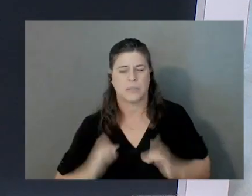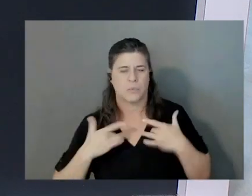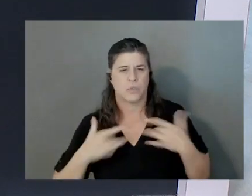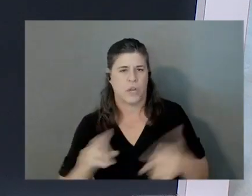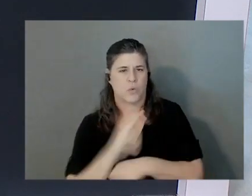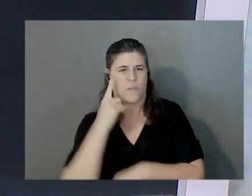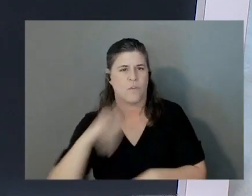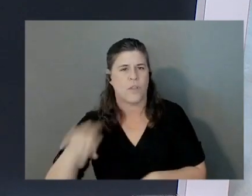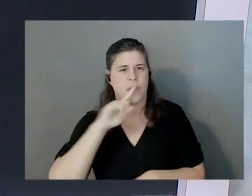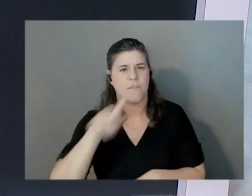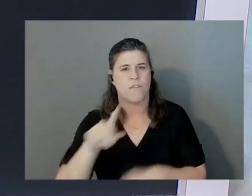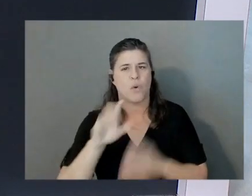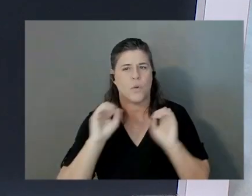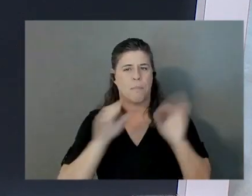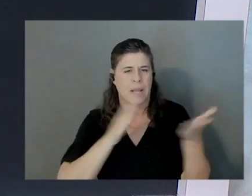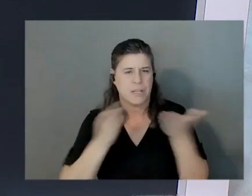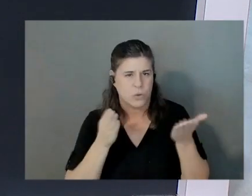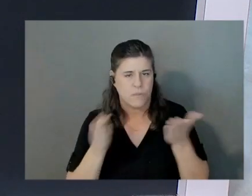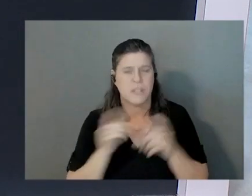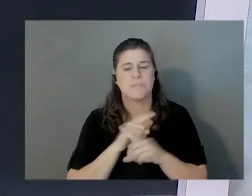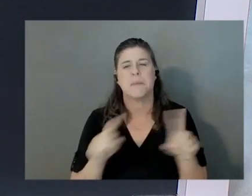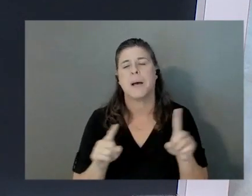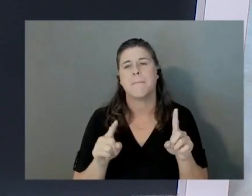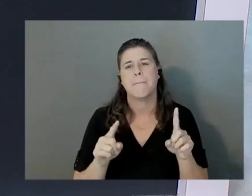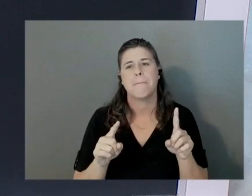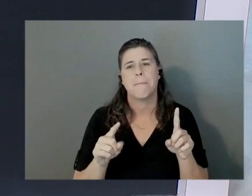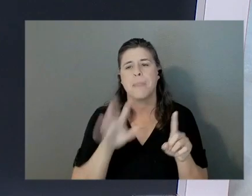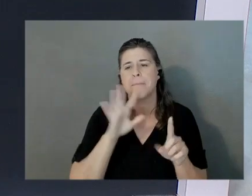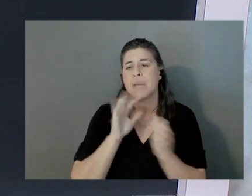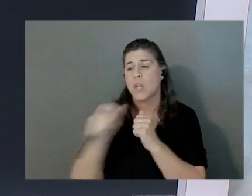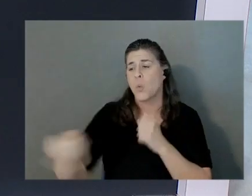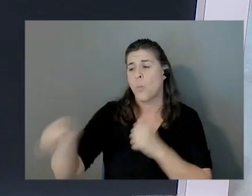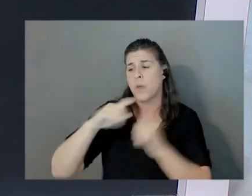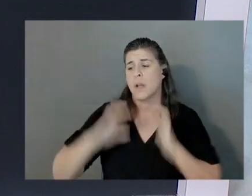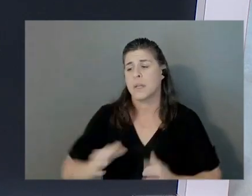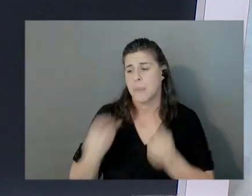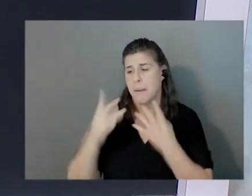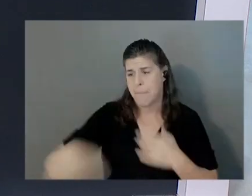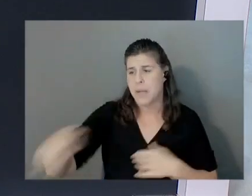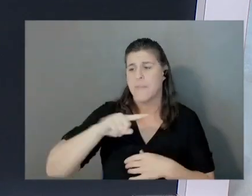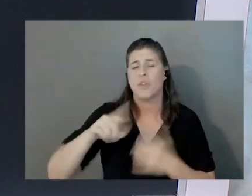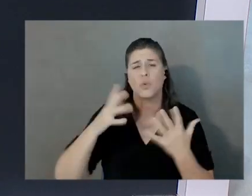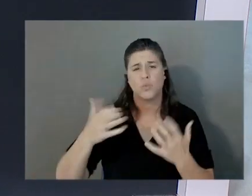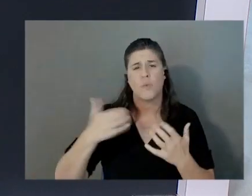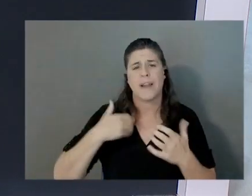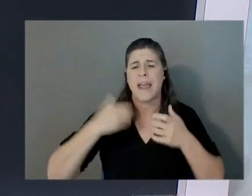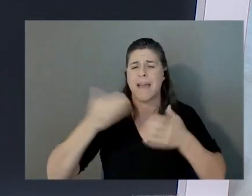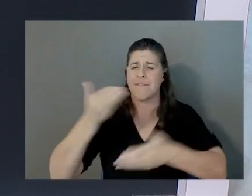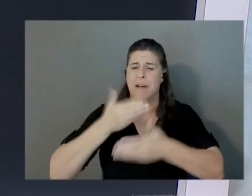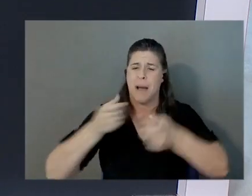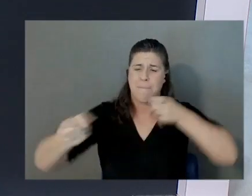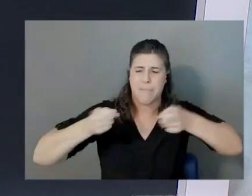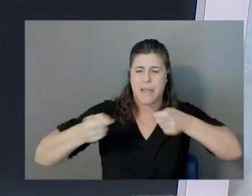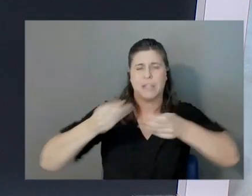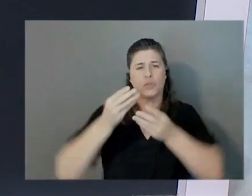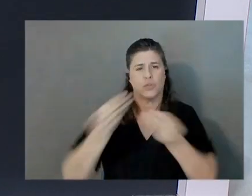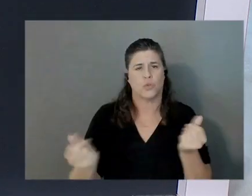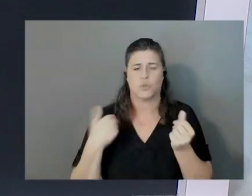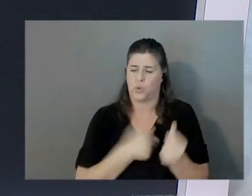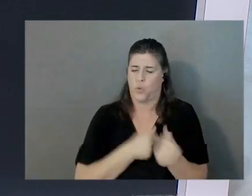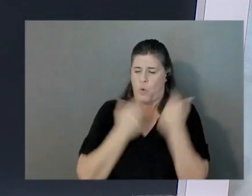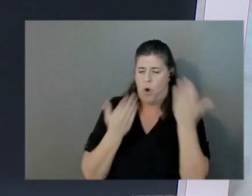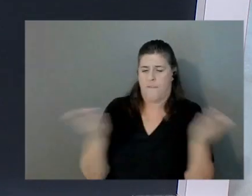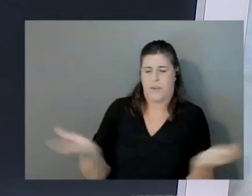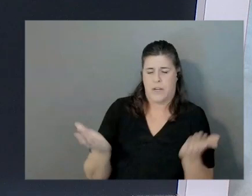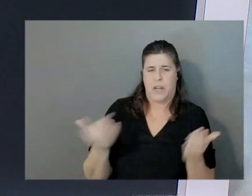serverless. But when speaking to customers, a lot of customers are also looking for a managed solution. So what we are offering here is a more